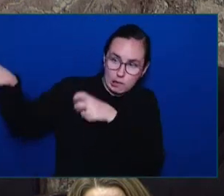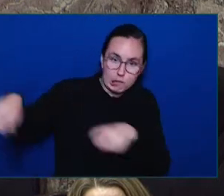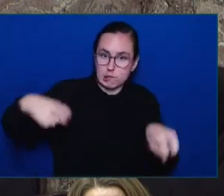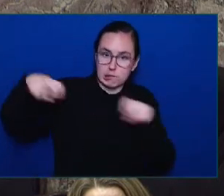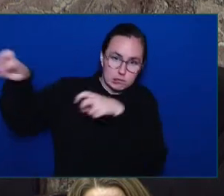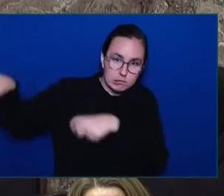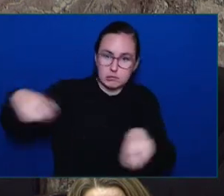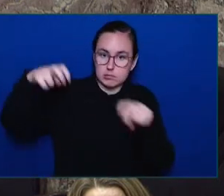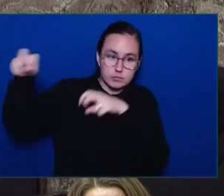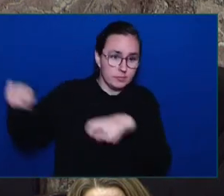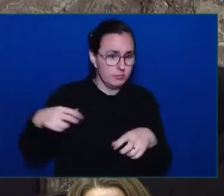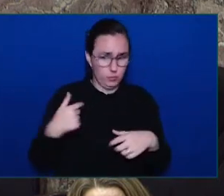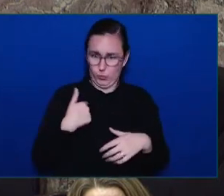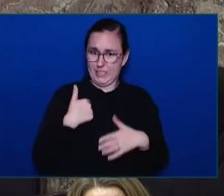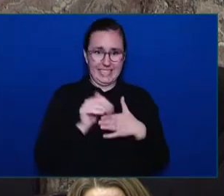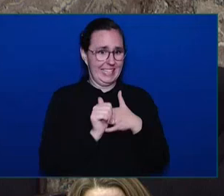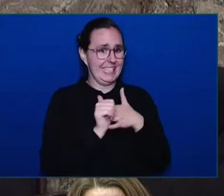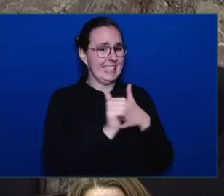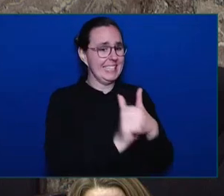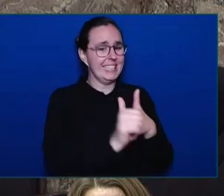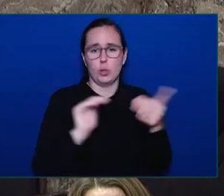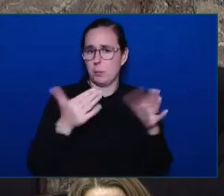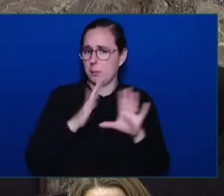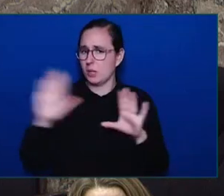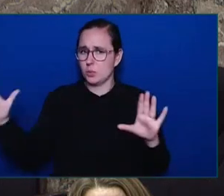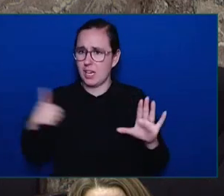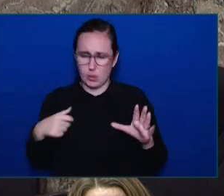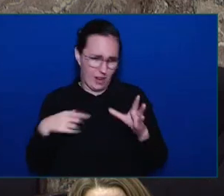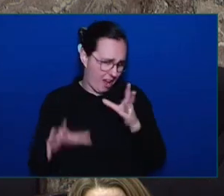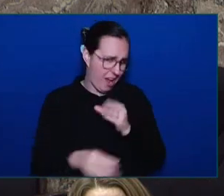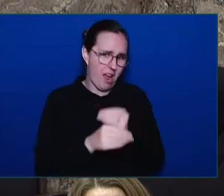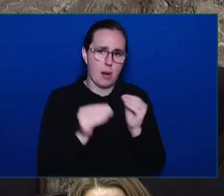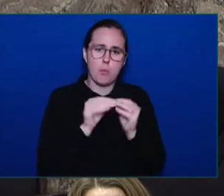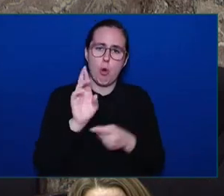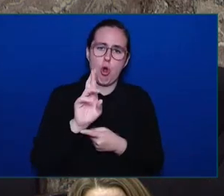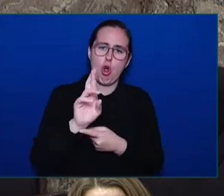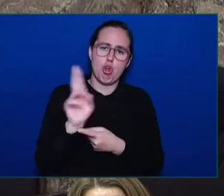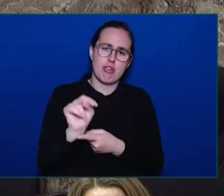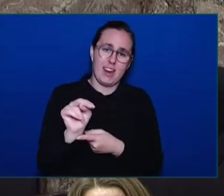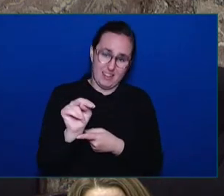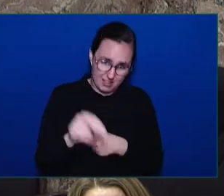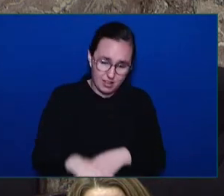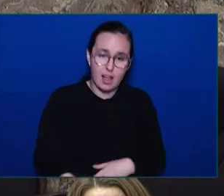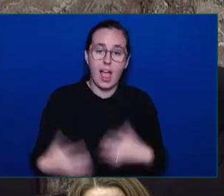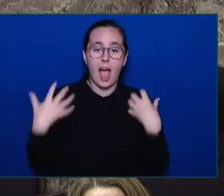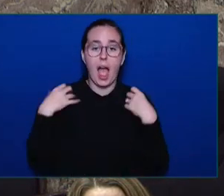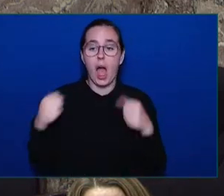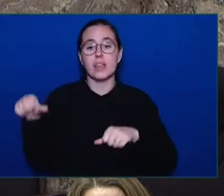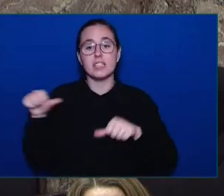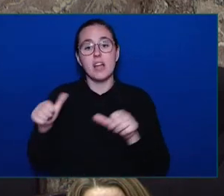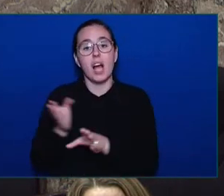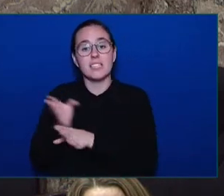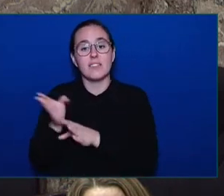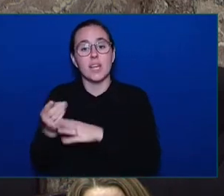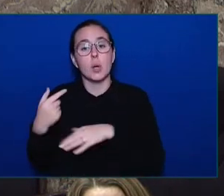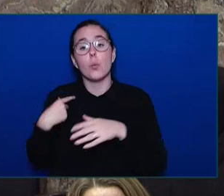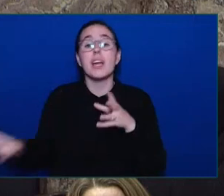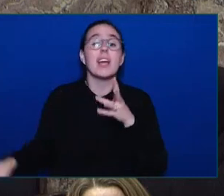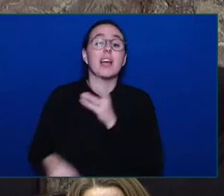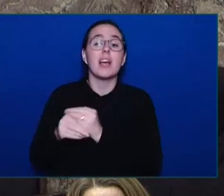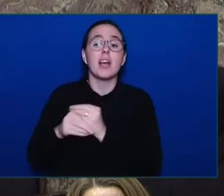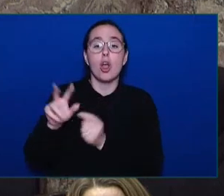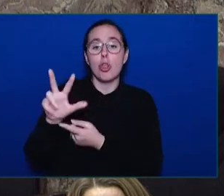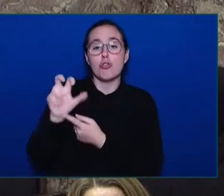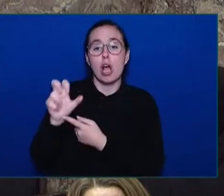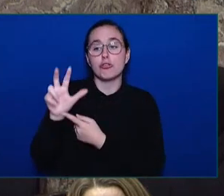sciences professionals to add, in that case, this year, more than 336 training spaces. The actions